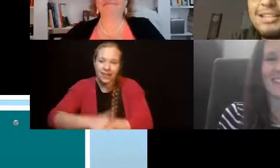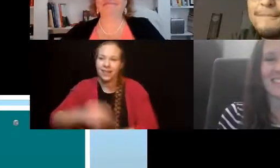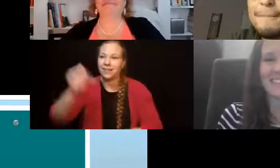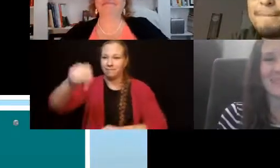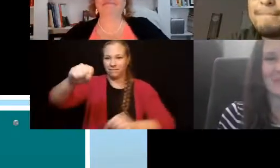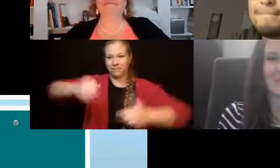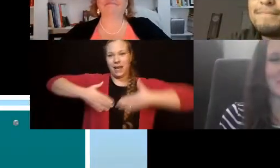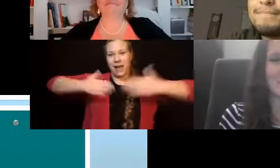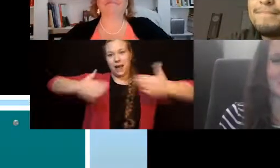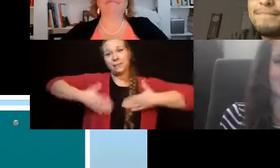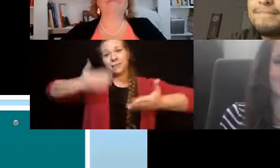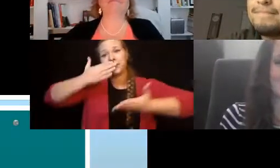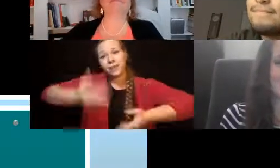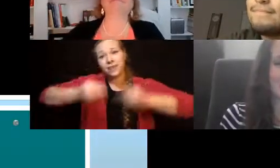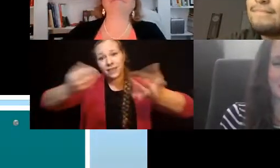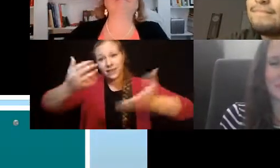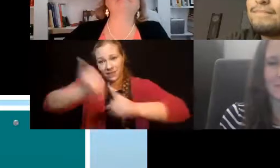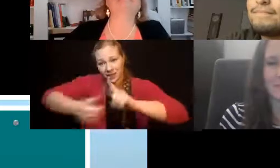Thanks.